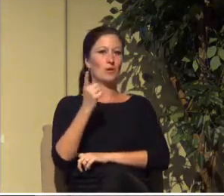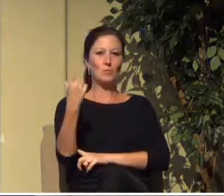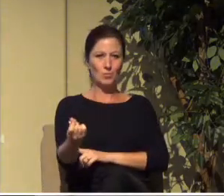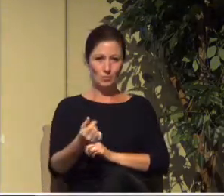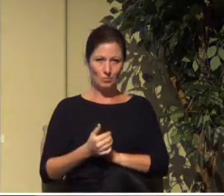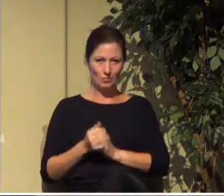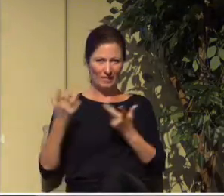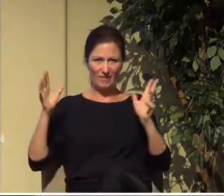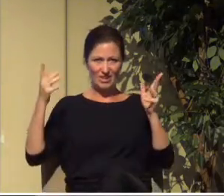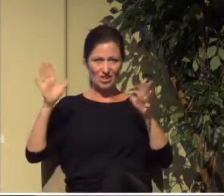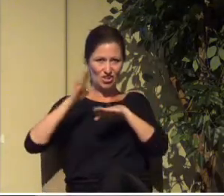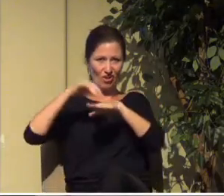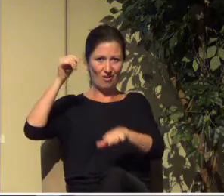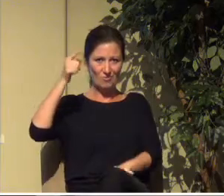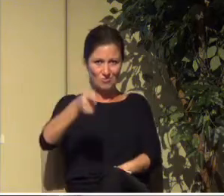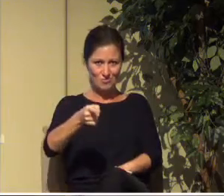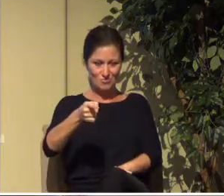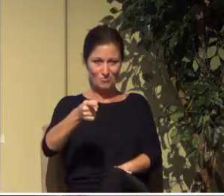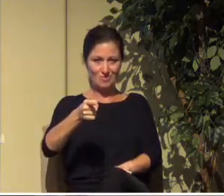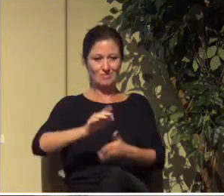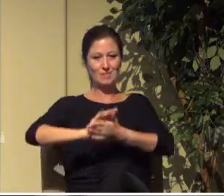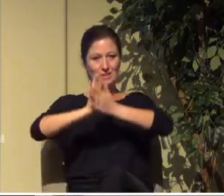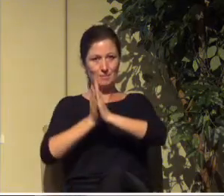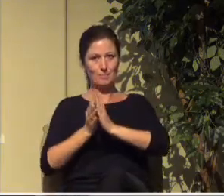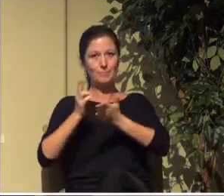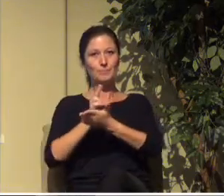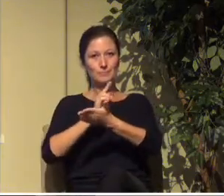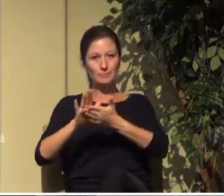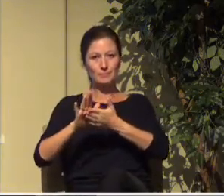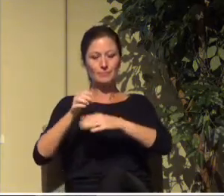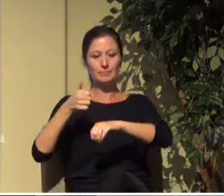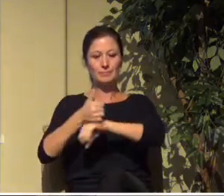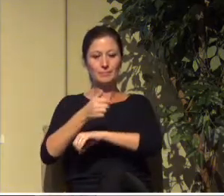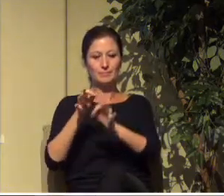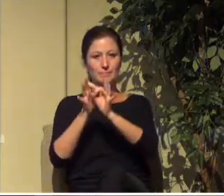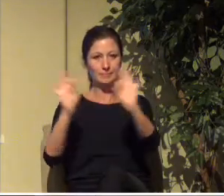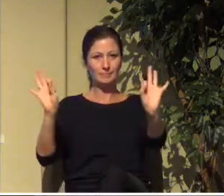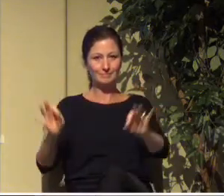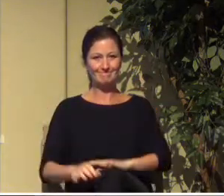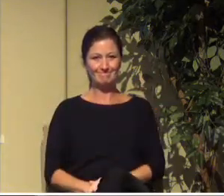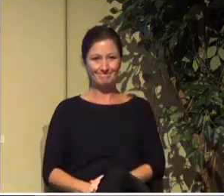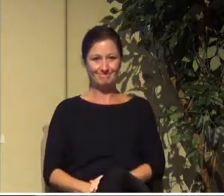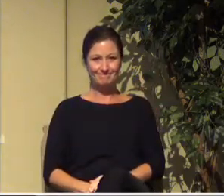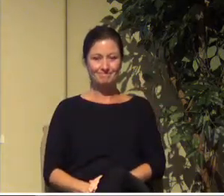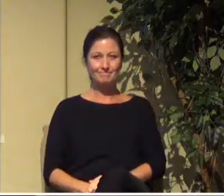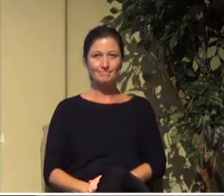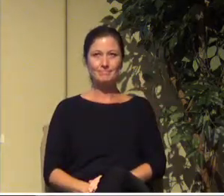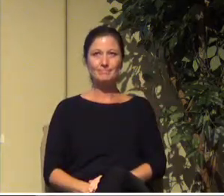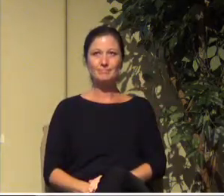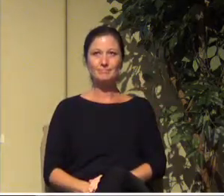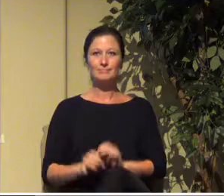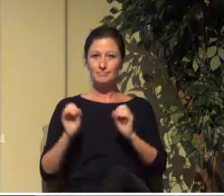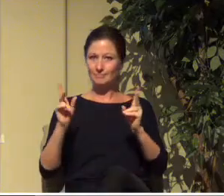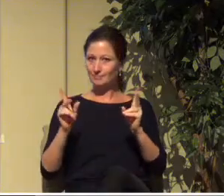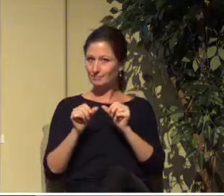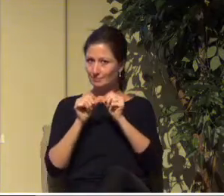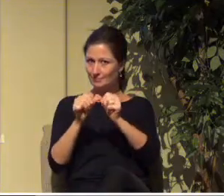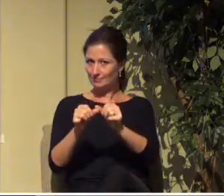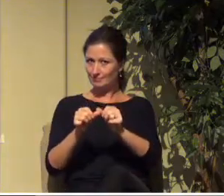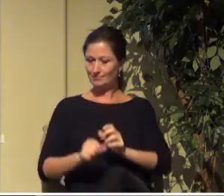you to be holy and blameless in his sight. It's going to happen. Okay. Let's go on. Verse five.